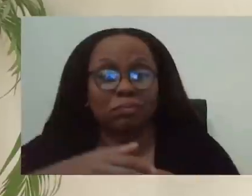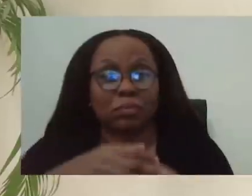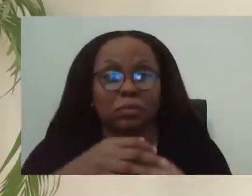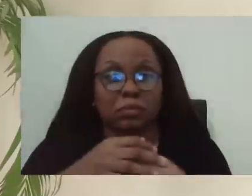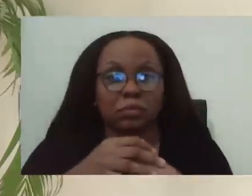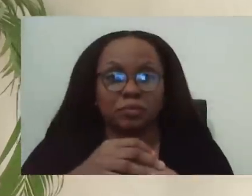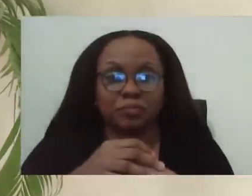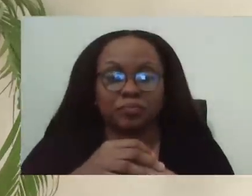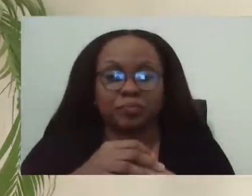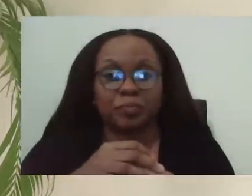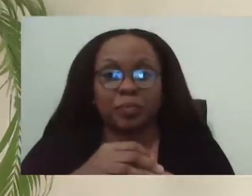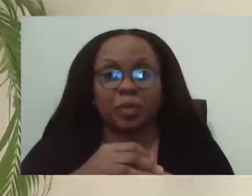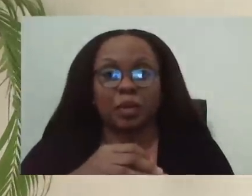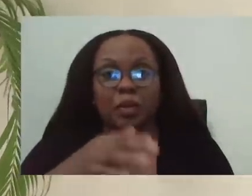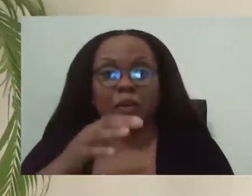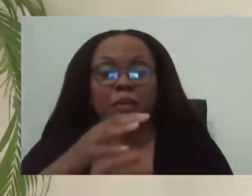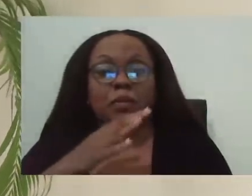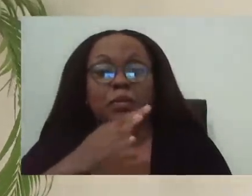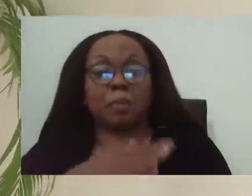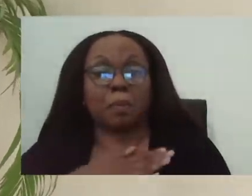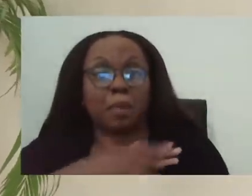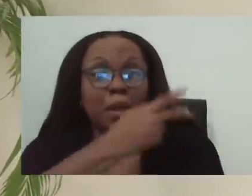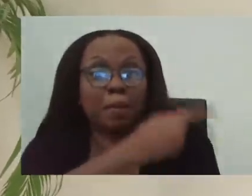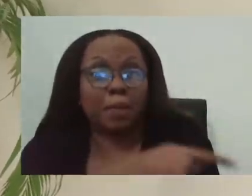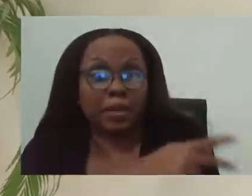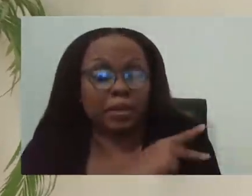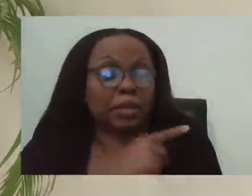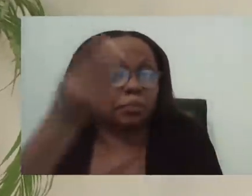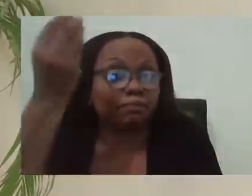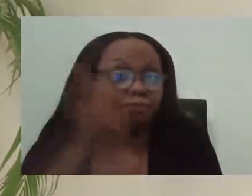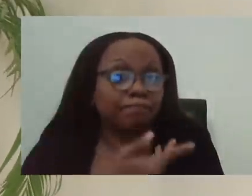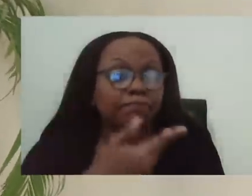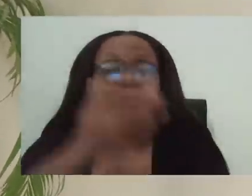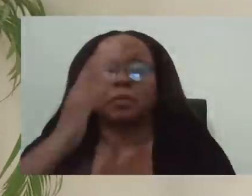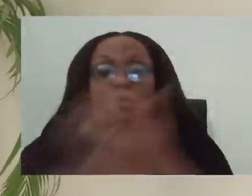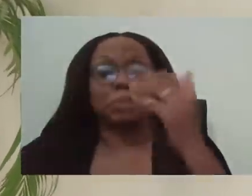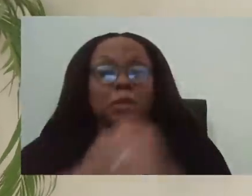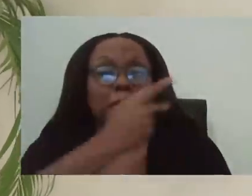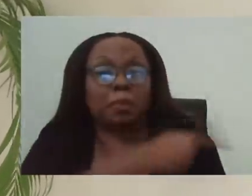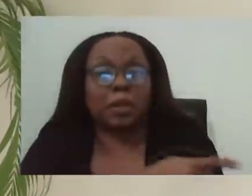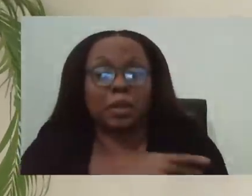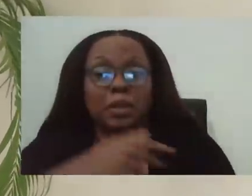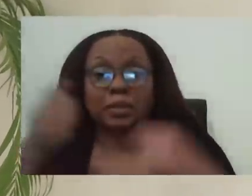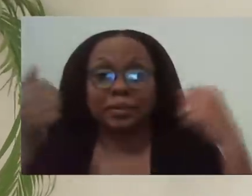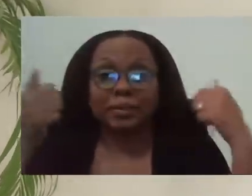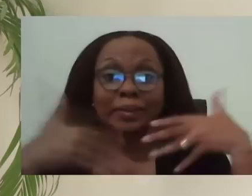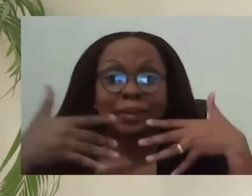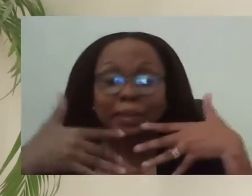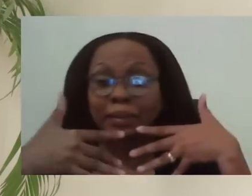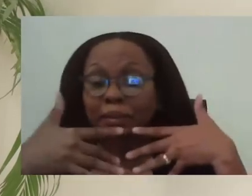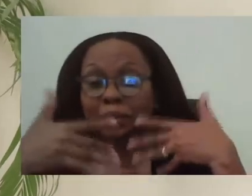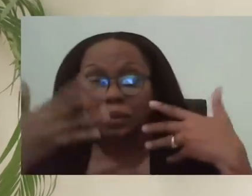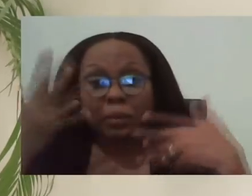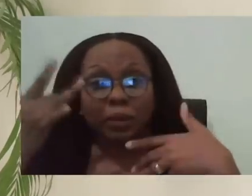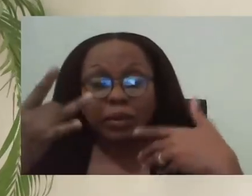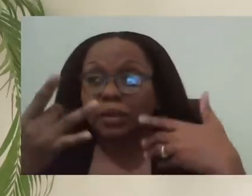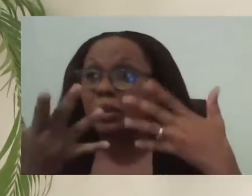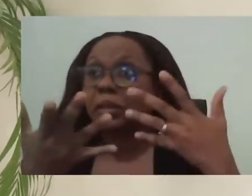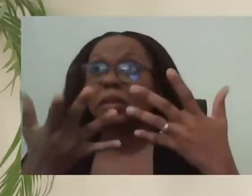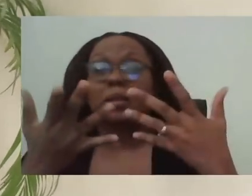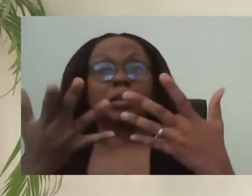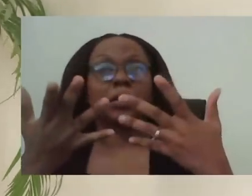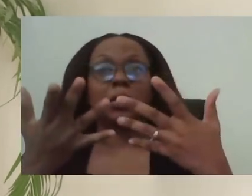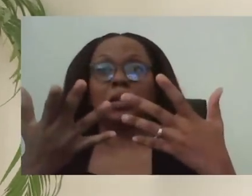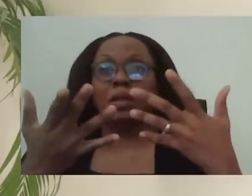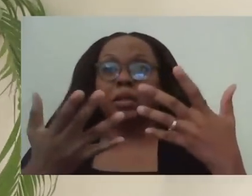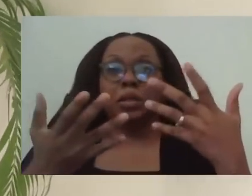patients, but patients are sometimes scared to, to seek care because what if I'm exposed to, to,